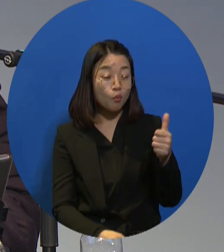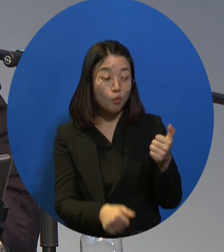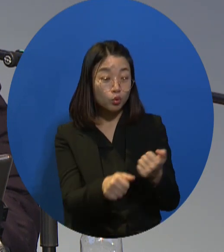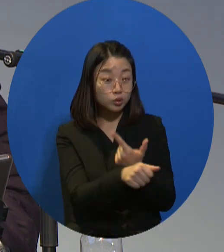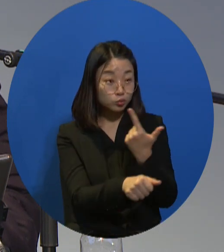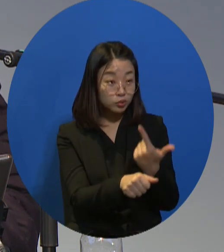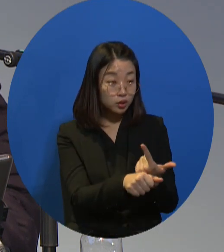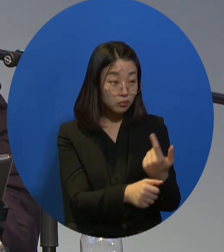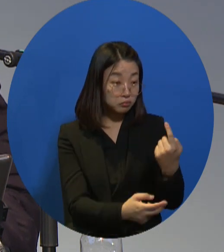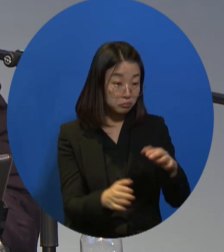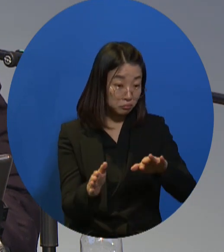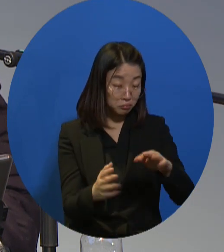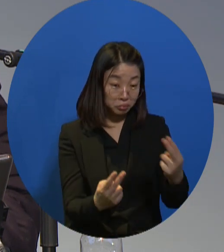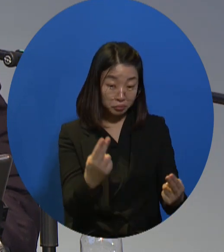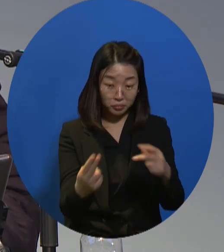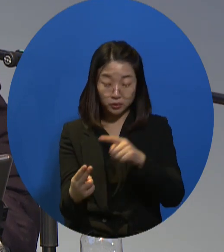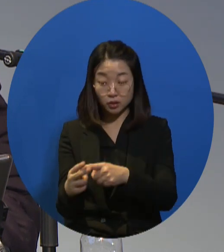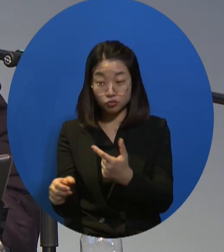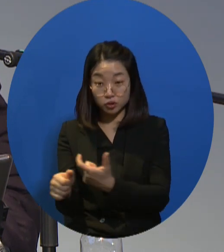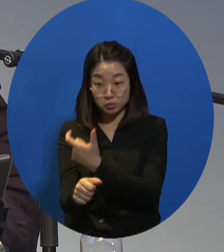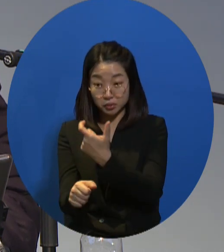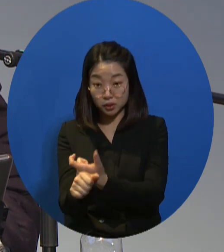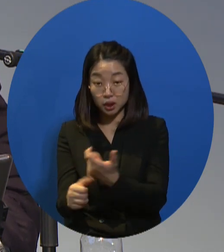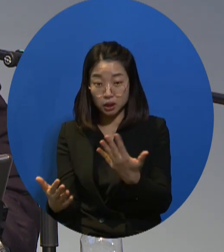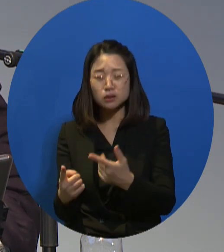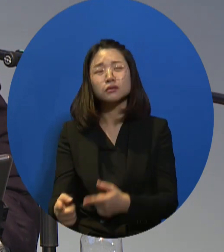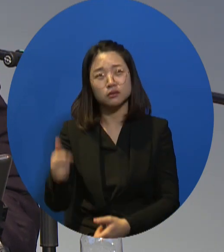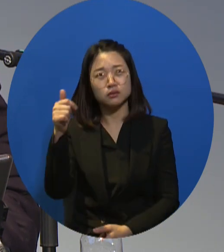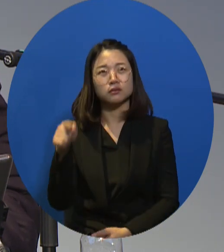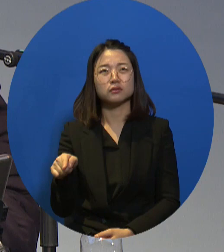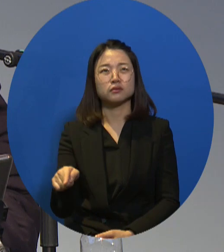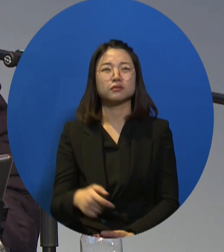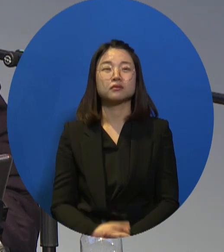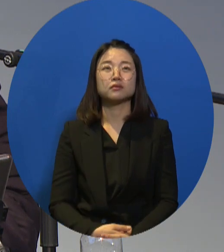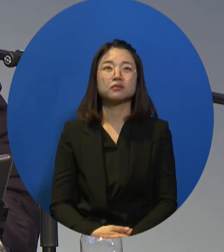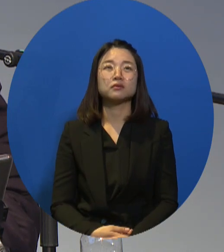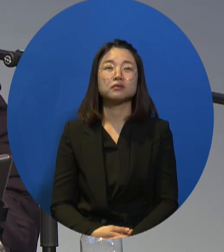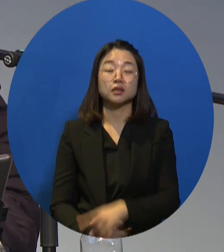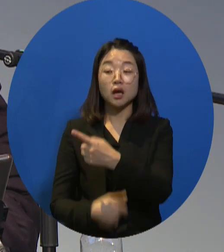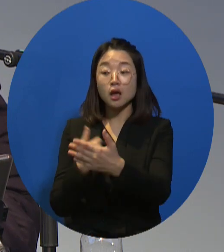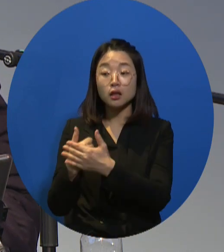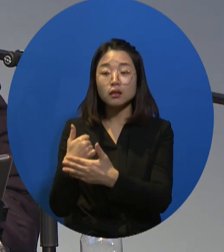leaves and other welfare incentives.